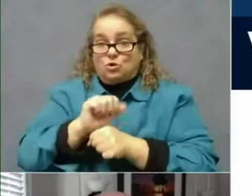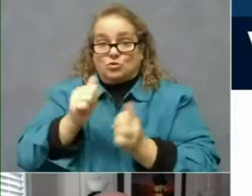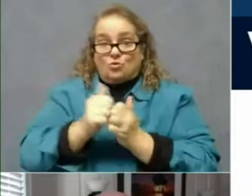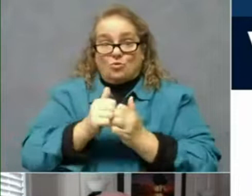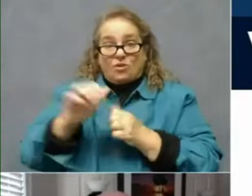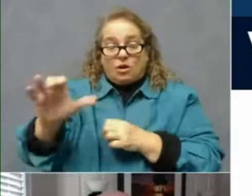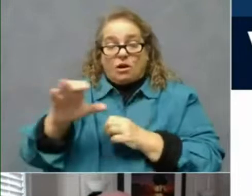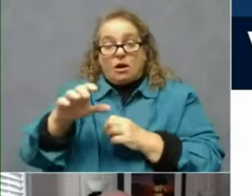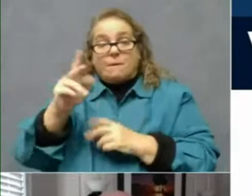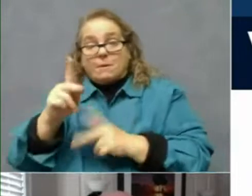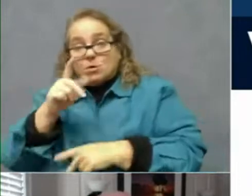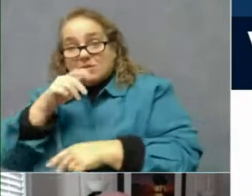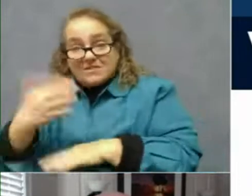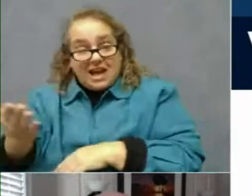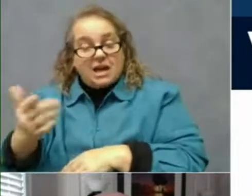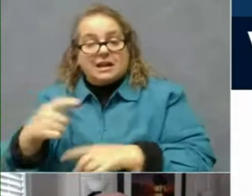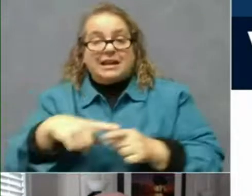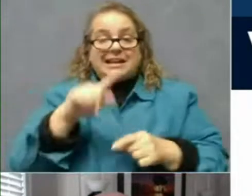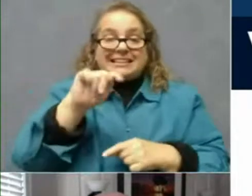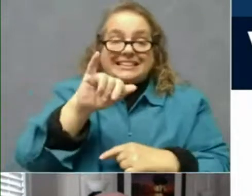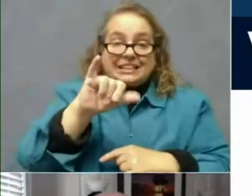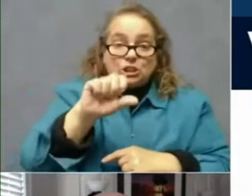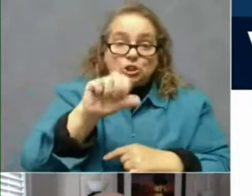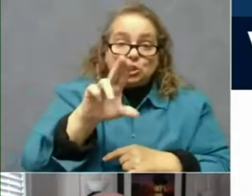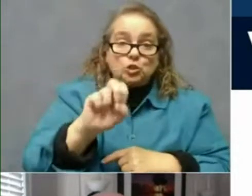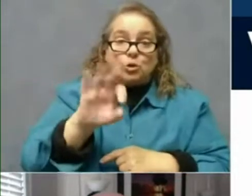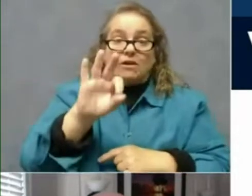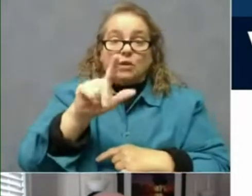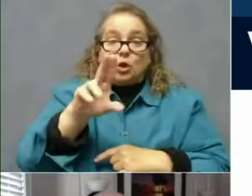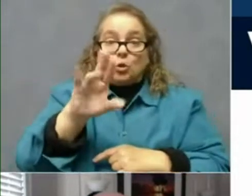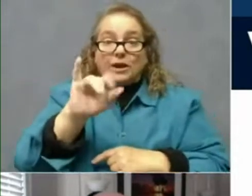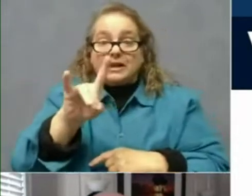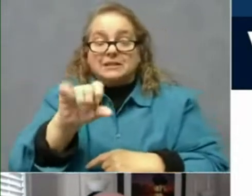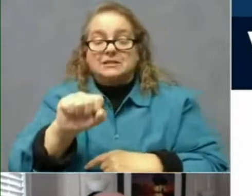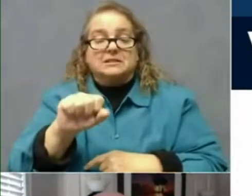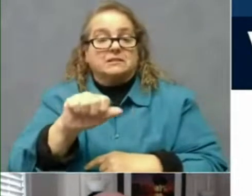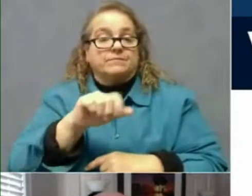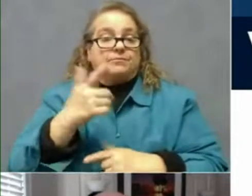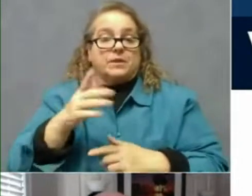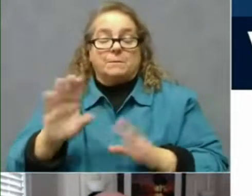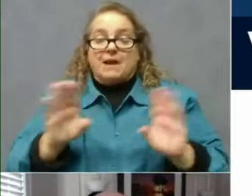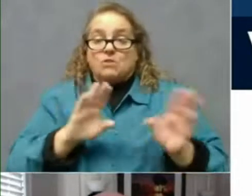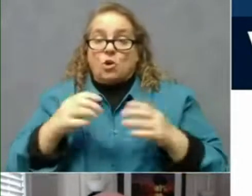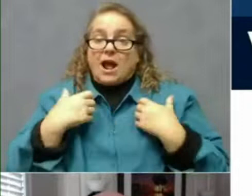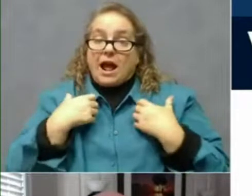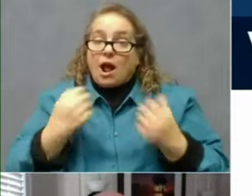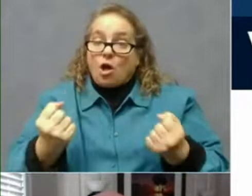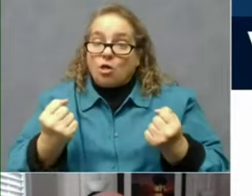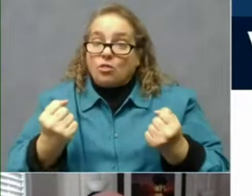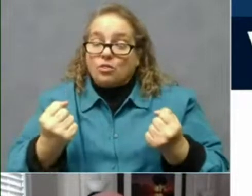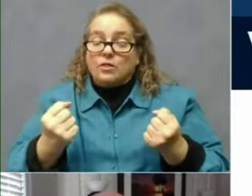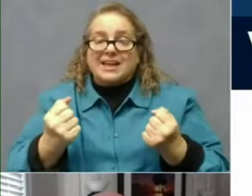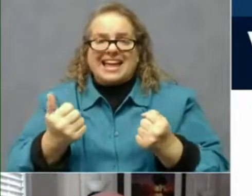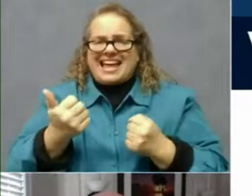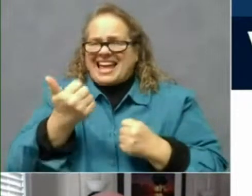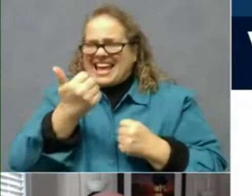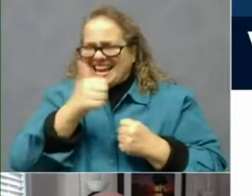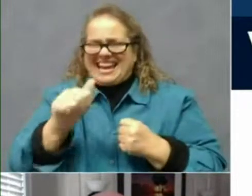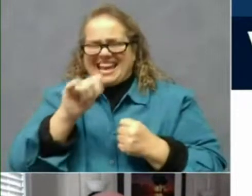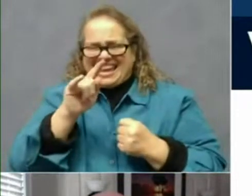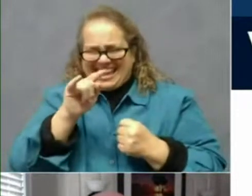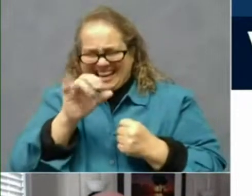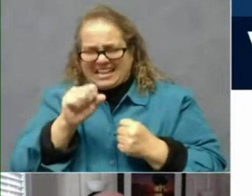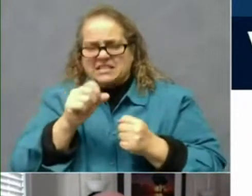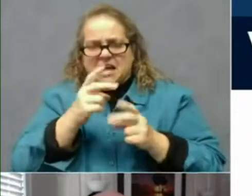fluids, like laboratory personnel, behavioral health individuals. It is intentionally a very generous,